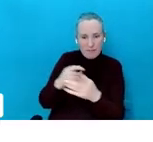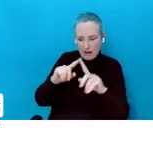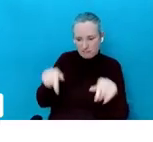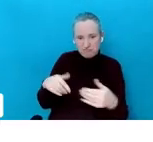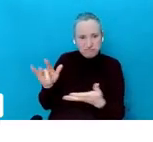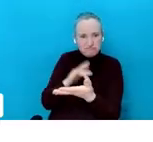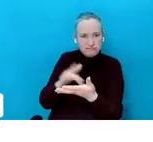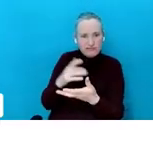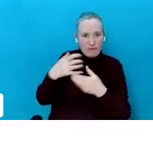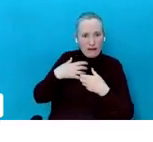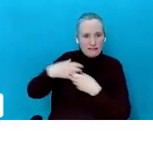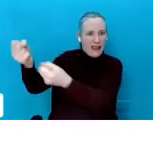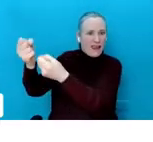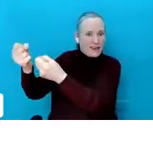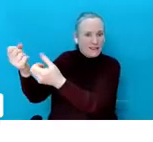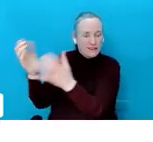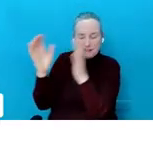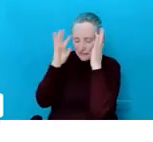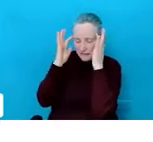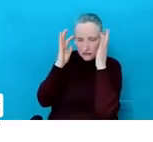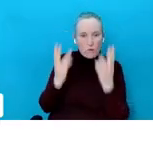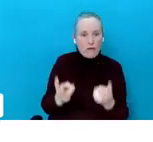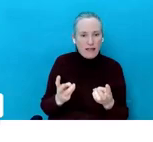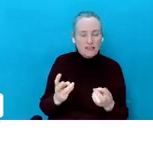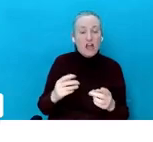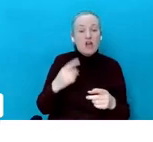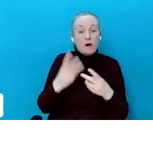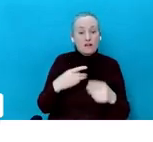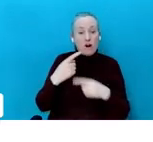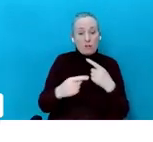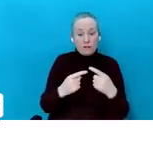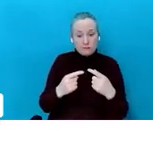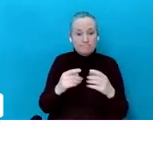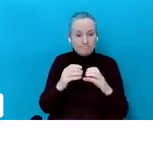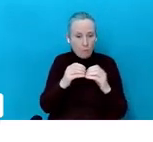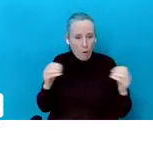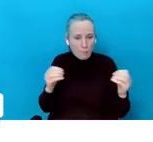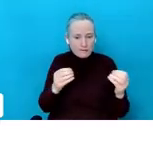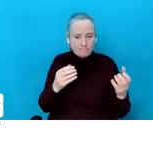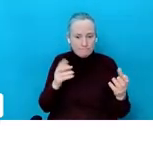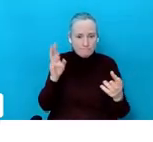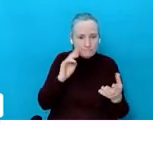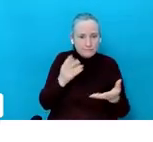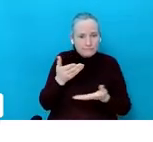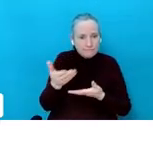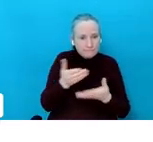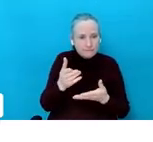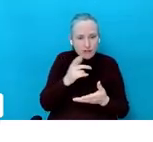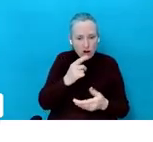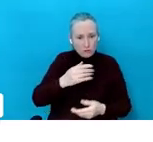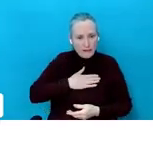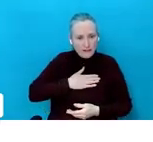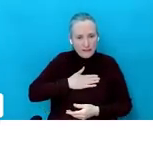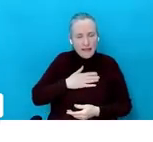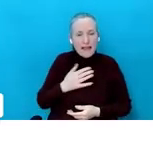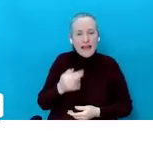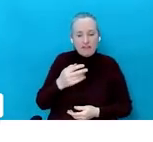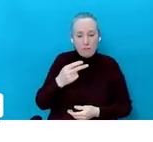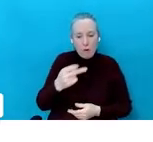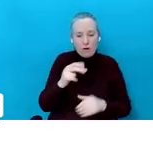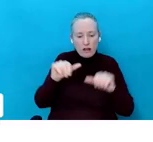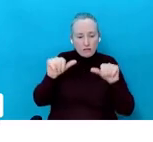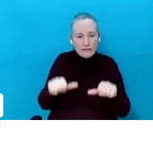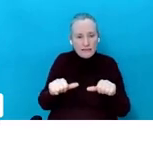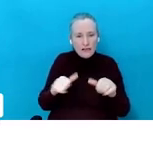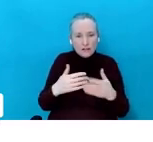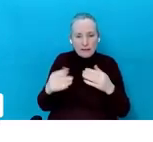And that's not what you want. You want them always to come to you. If you both agree because something's happened online and